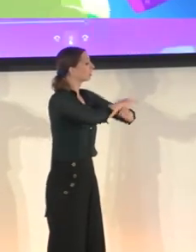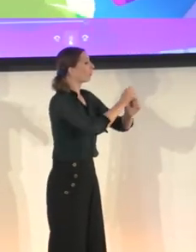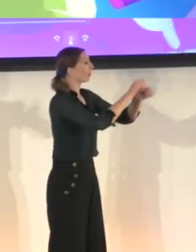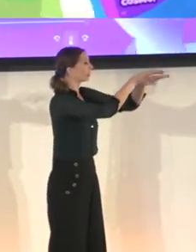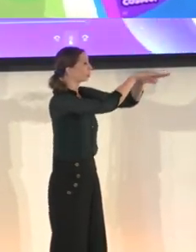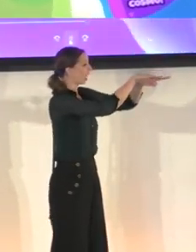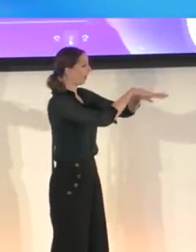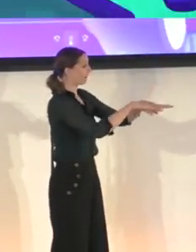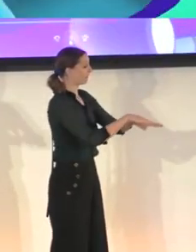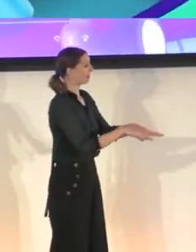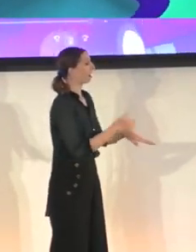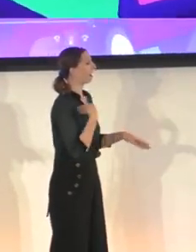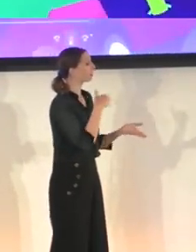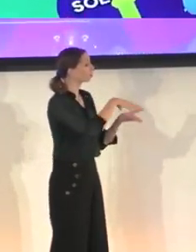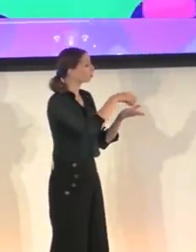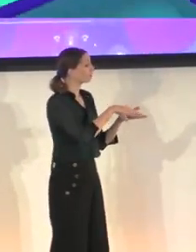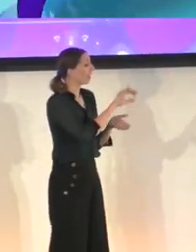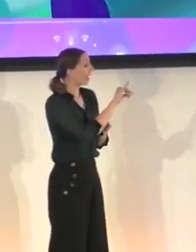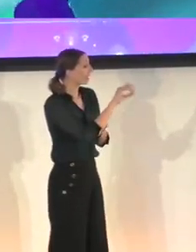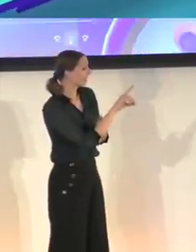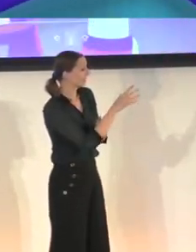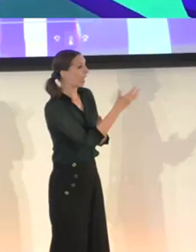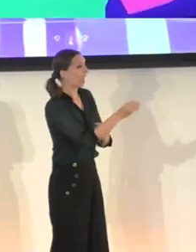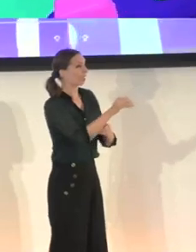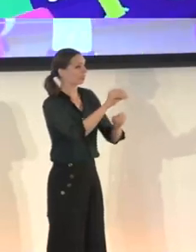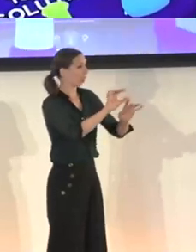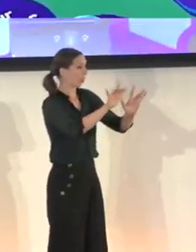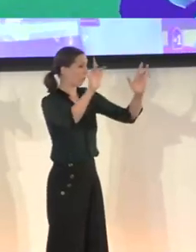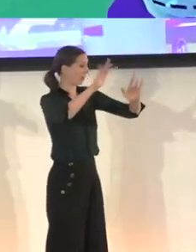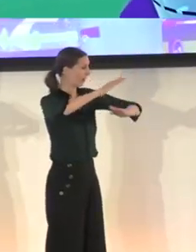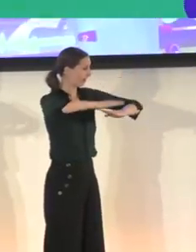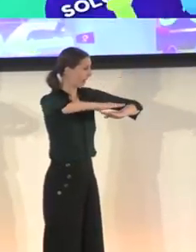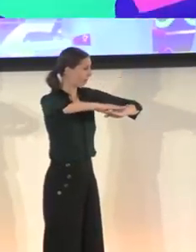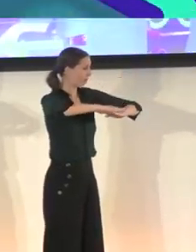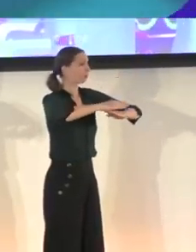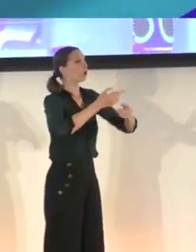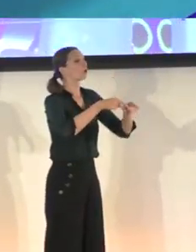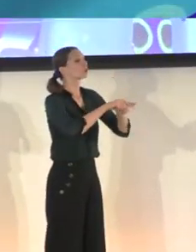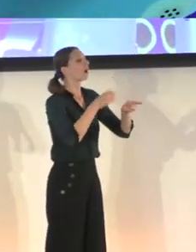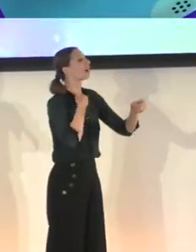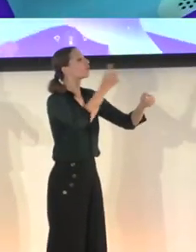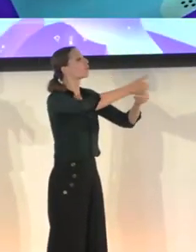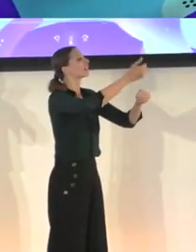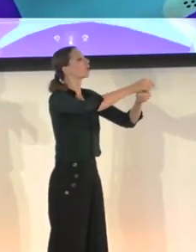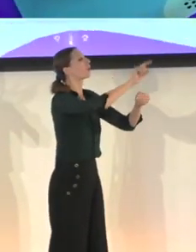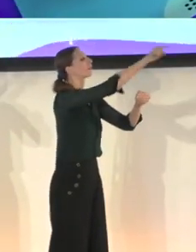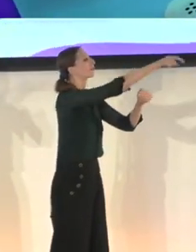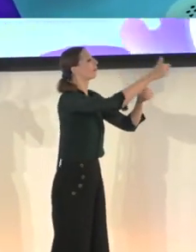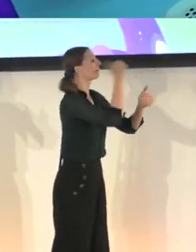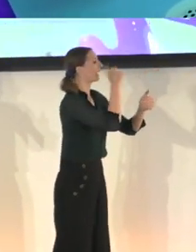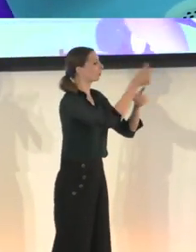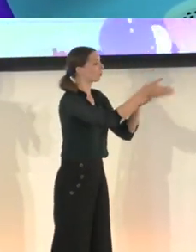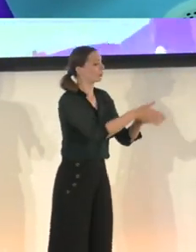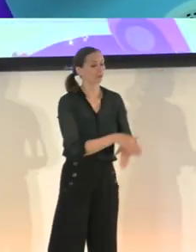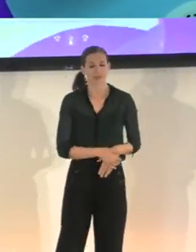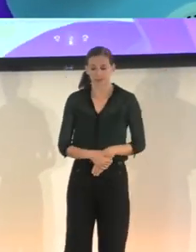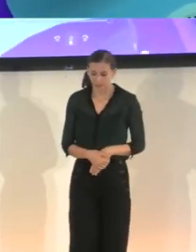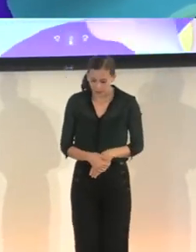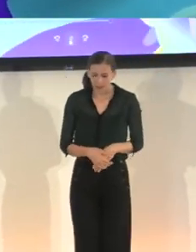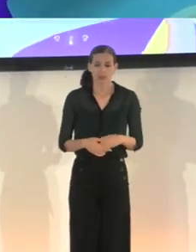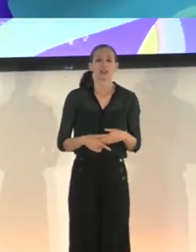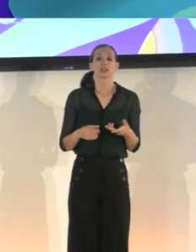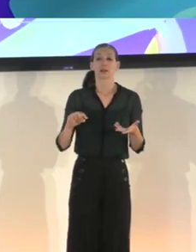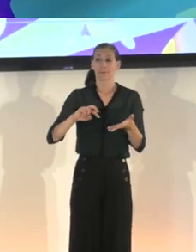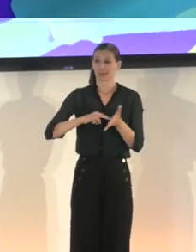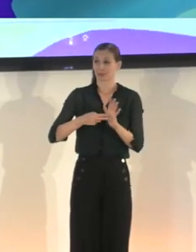window in the back of the room. Not only can players move around Cosmo's world with greater confidence, they can interact with greater reassurance. Pointing at stirring